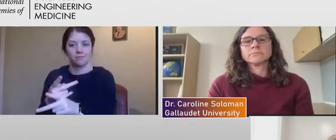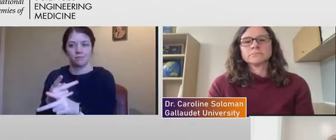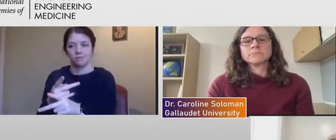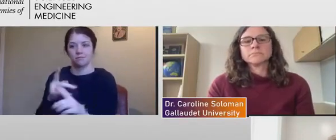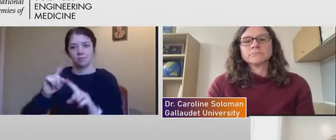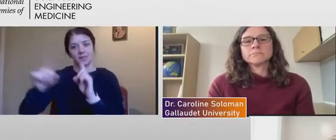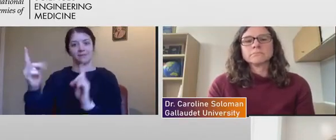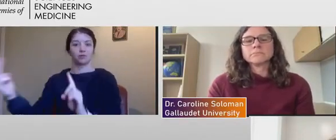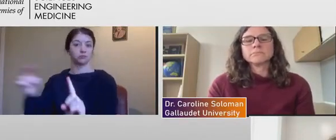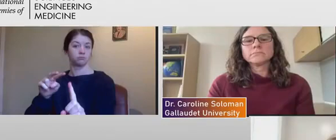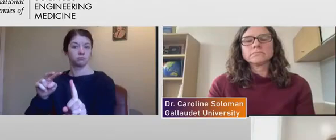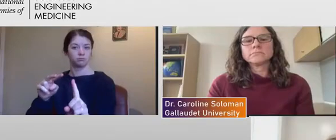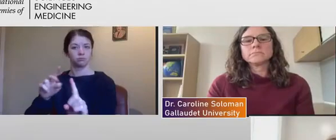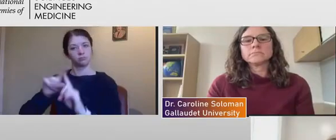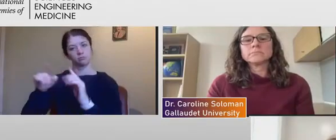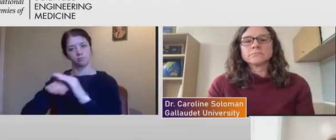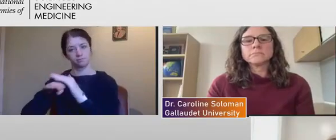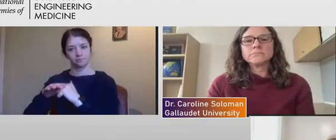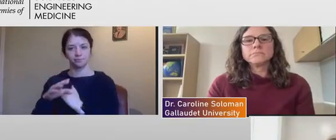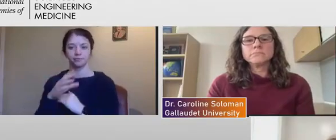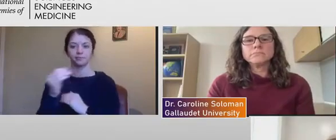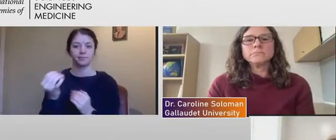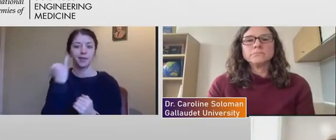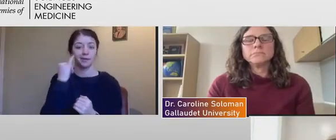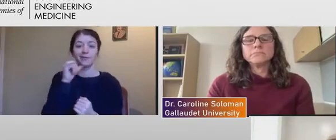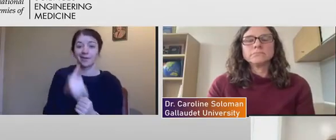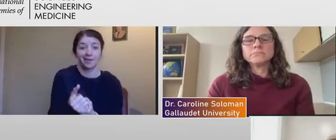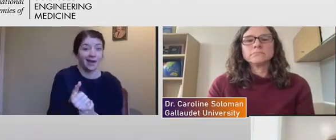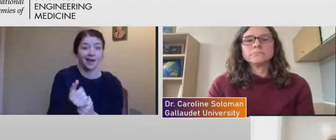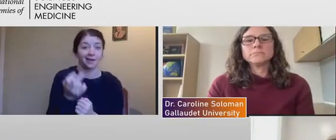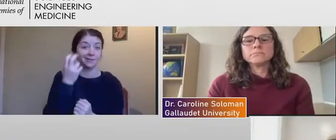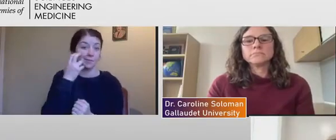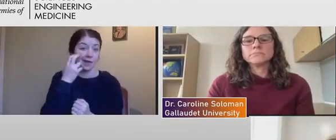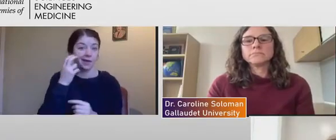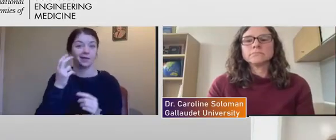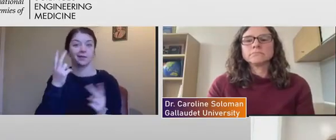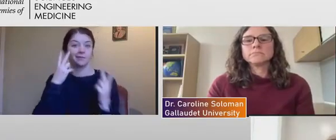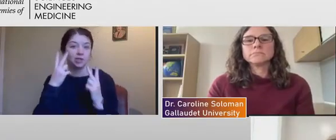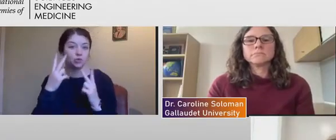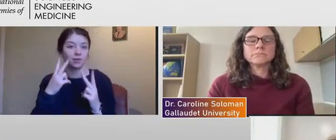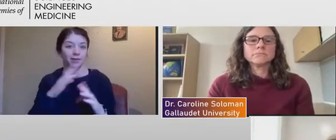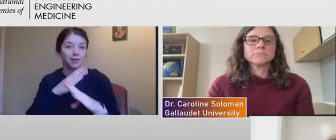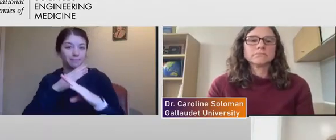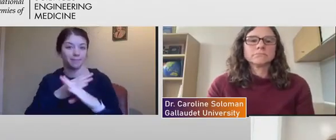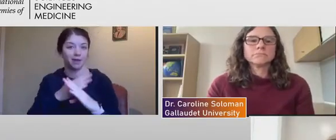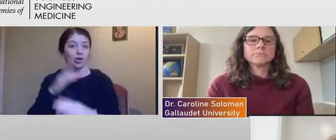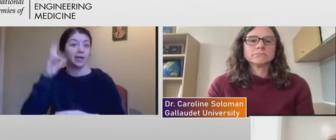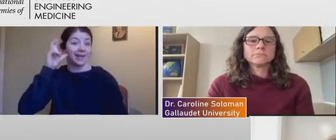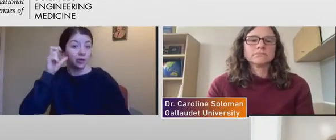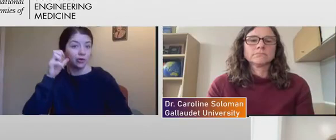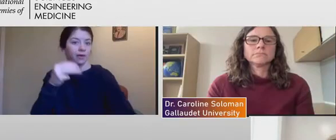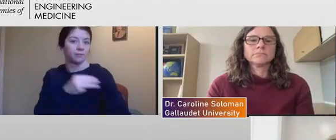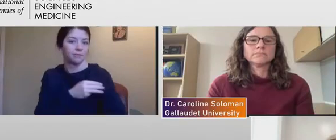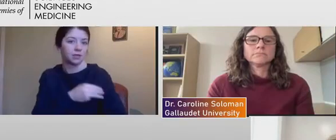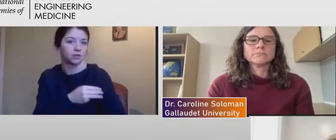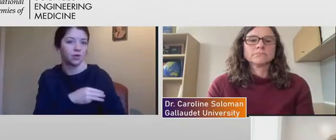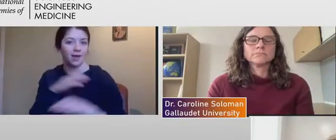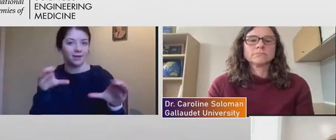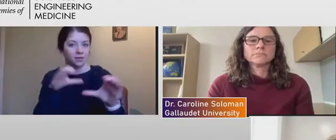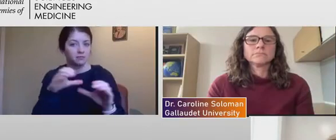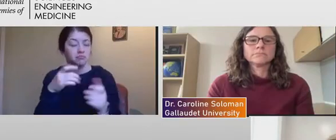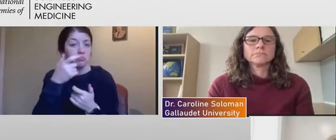And even for people who are not blind or visually impaired, to hear the muscle activity is also kind of an interesting approach.